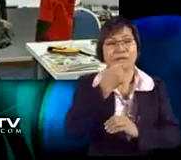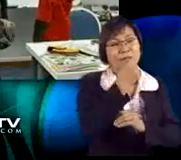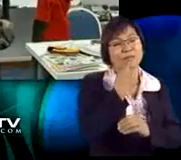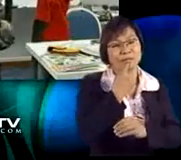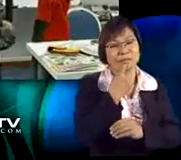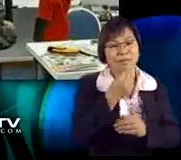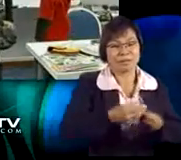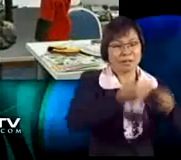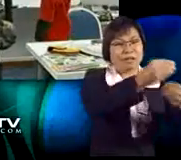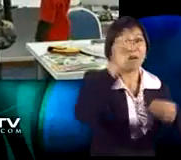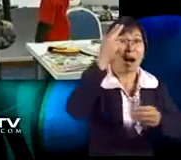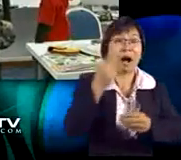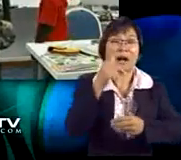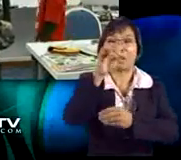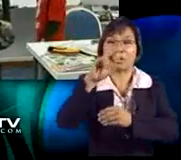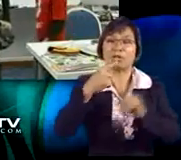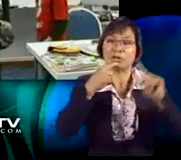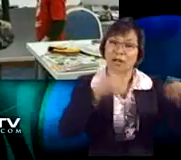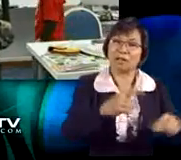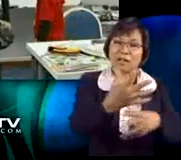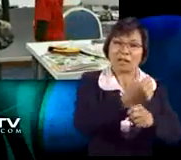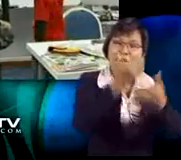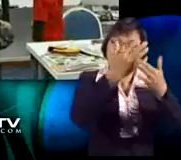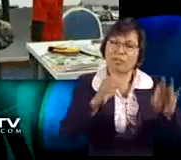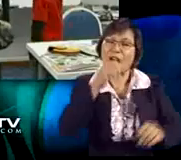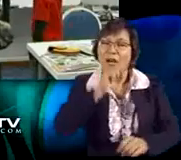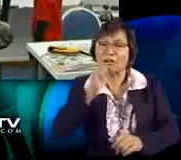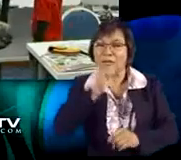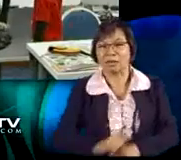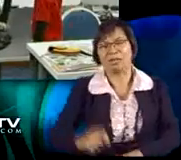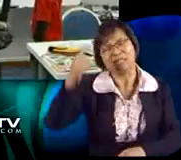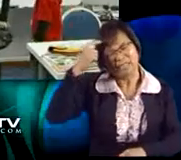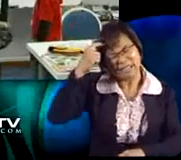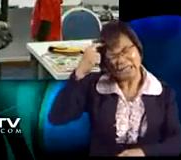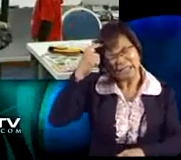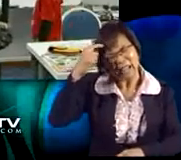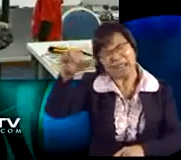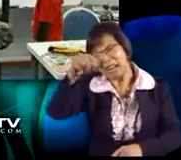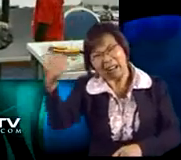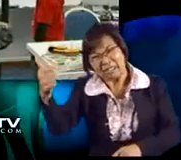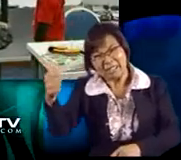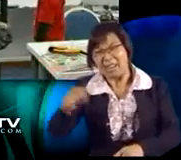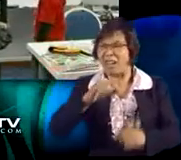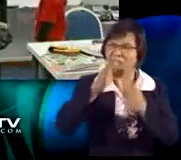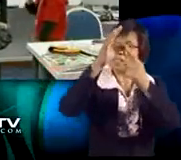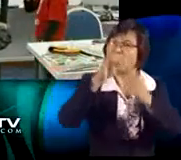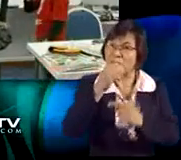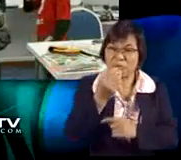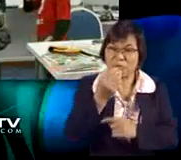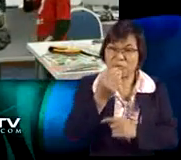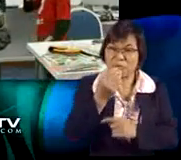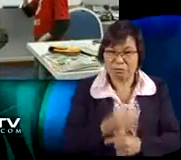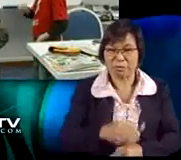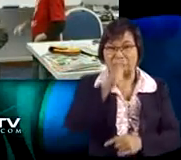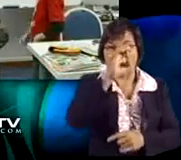That's great, Nick! Now we can give Uncle Leon the answer and get a free ice cream. Alvin, don't you think of anything else except